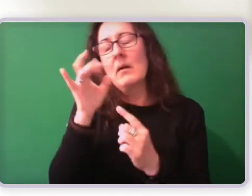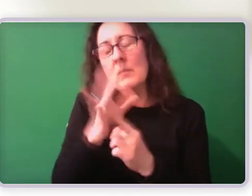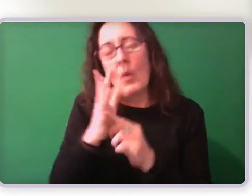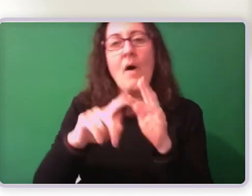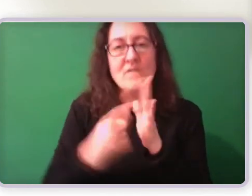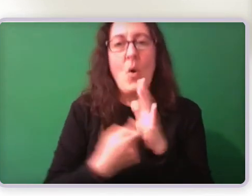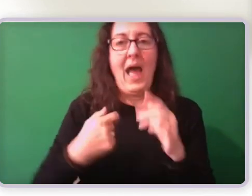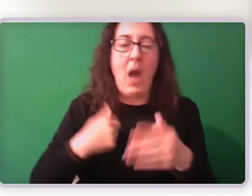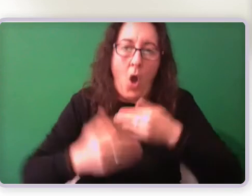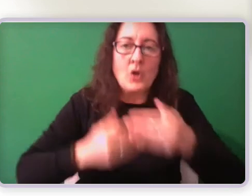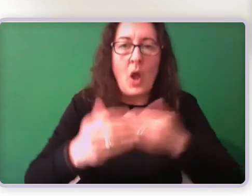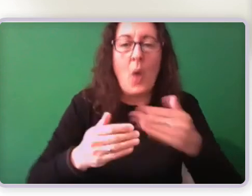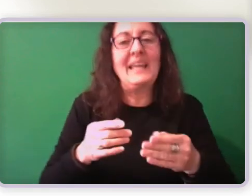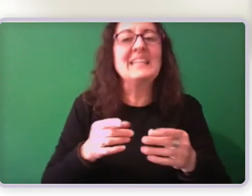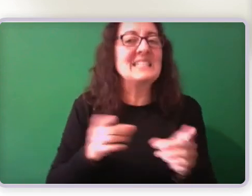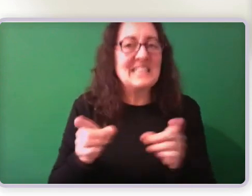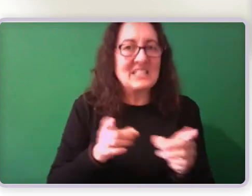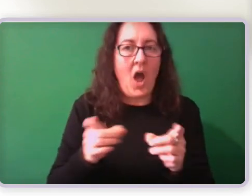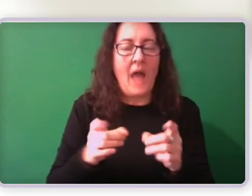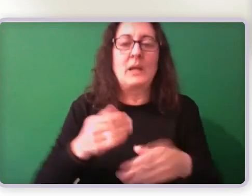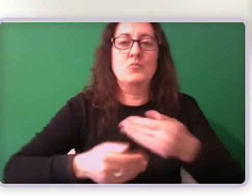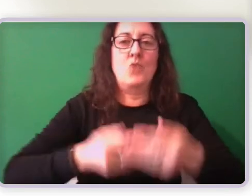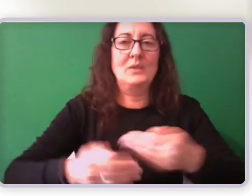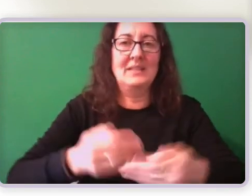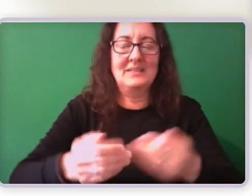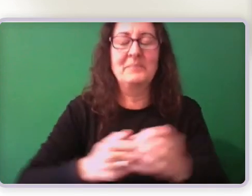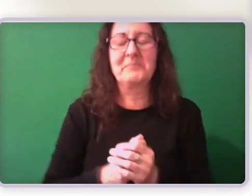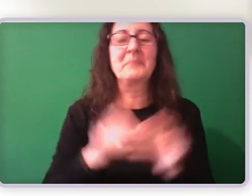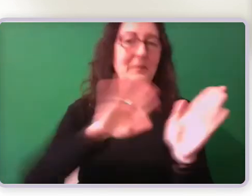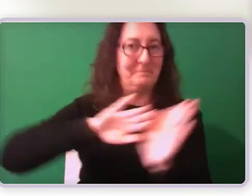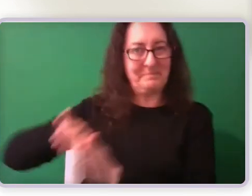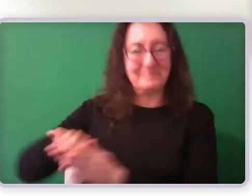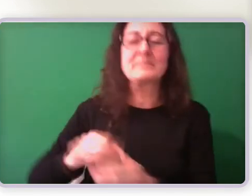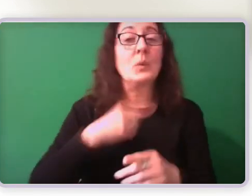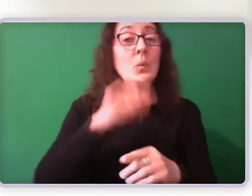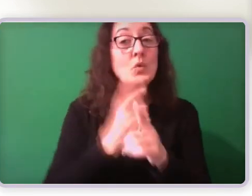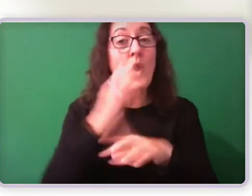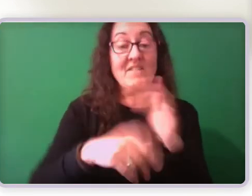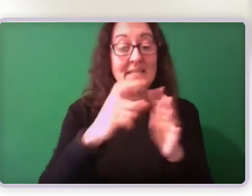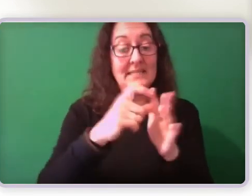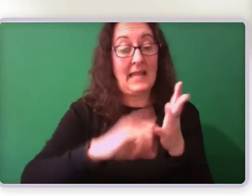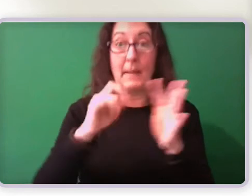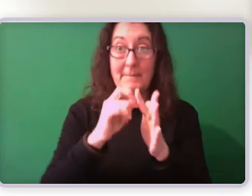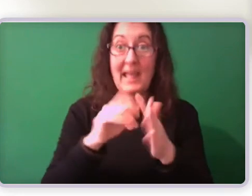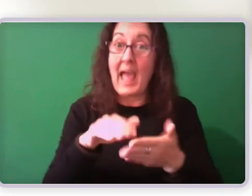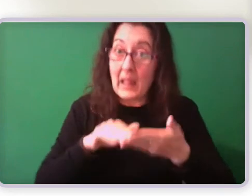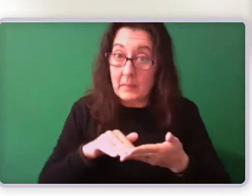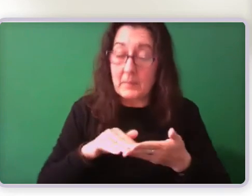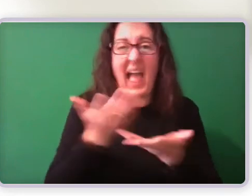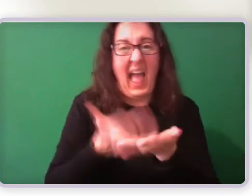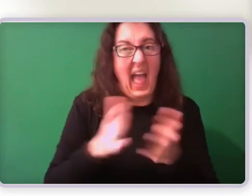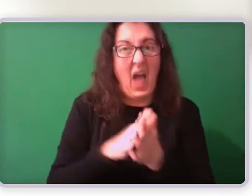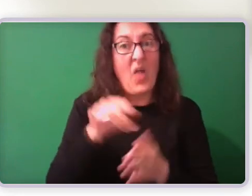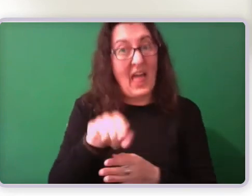Okay, that said, I'm going to go through a few things about DSP help and explain how it's supposed to work. So